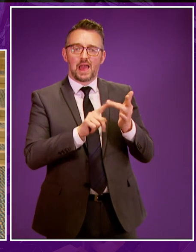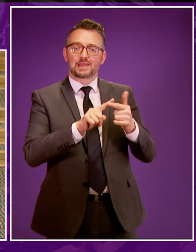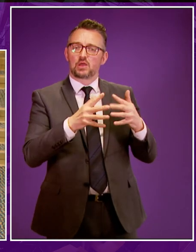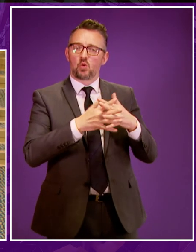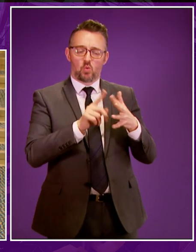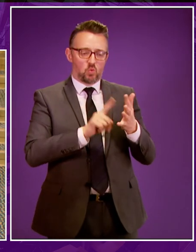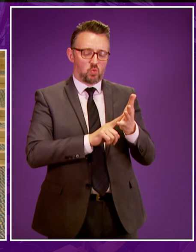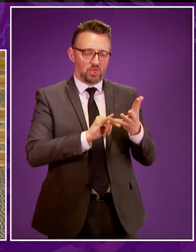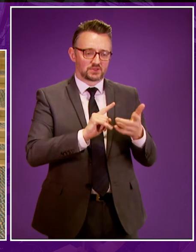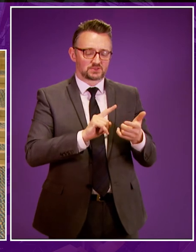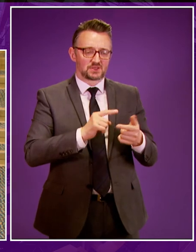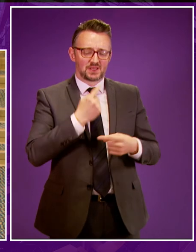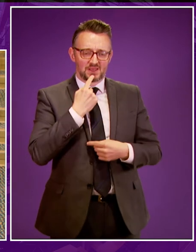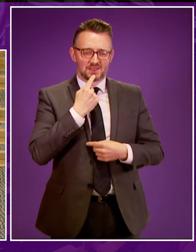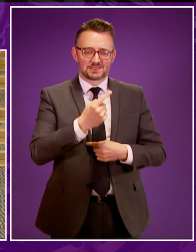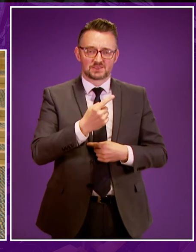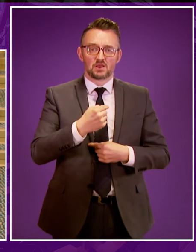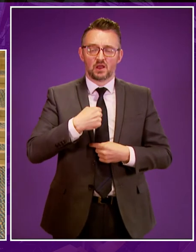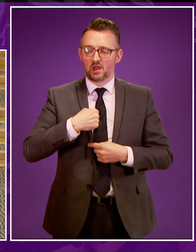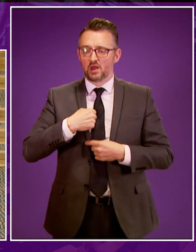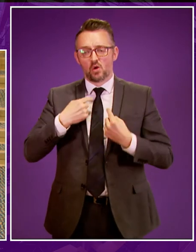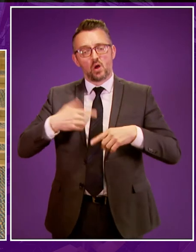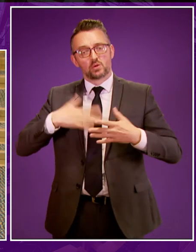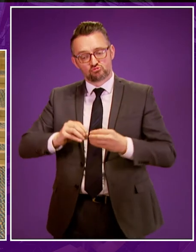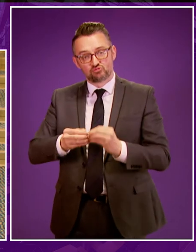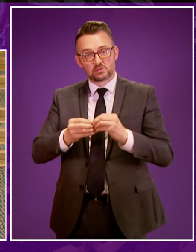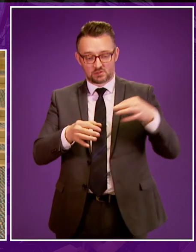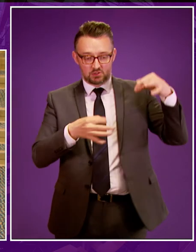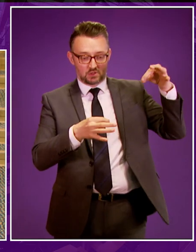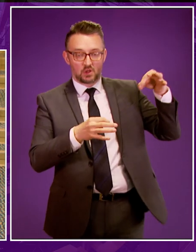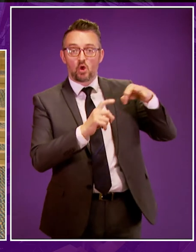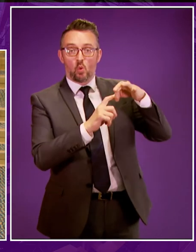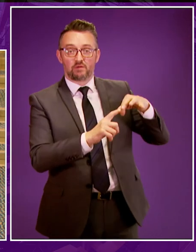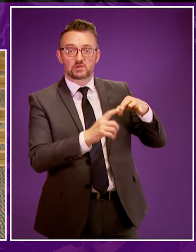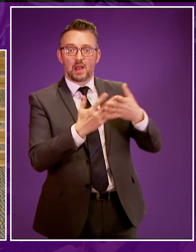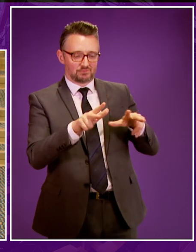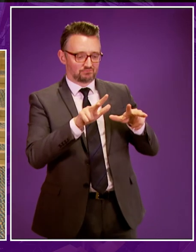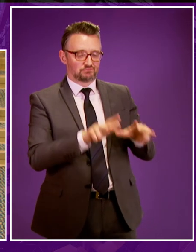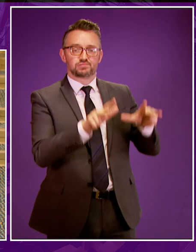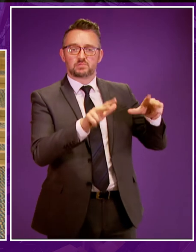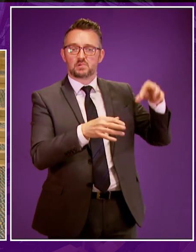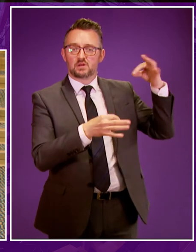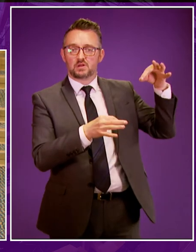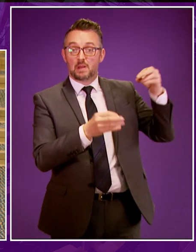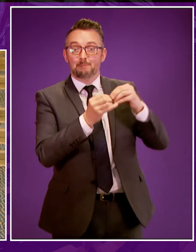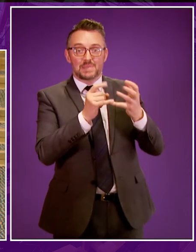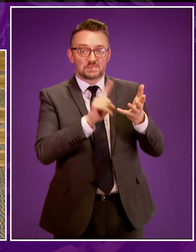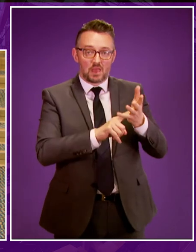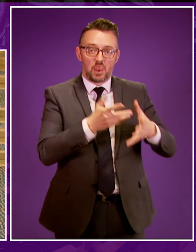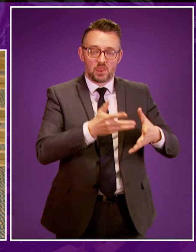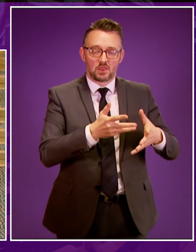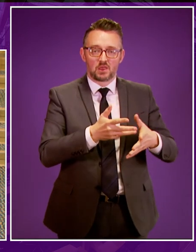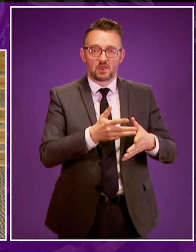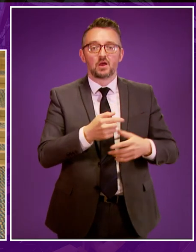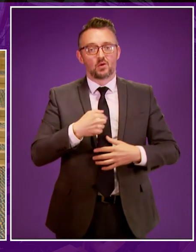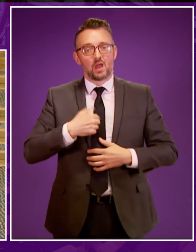ensuring that where we want to create a qualification an accredited qualification in BSL we will have the